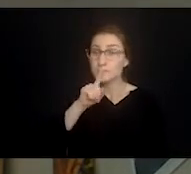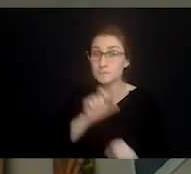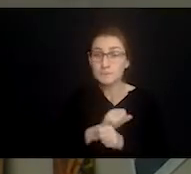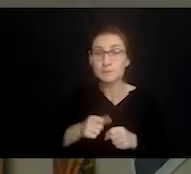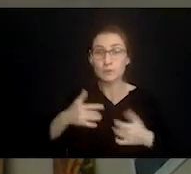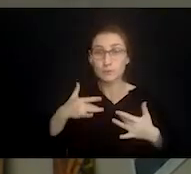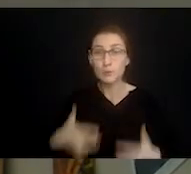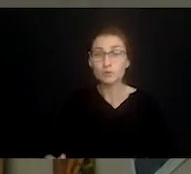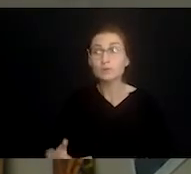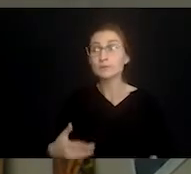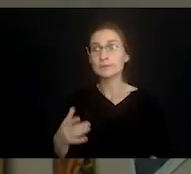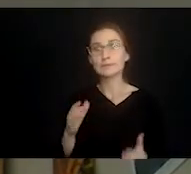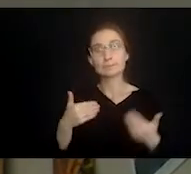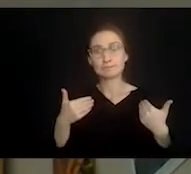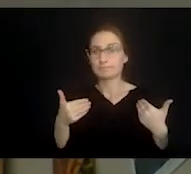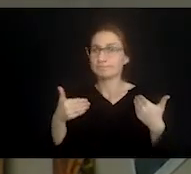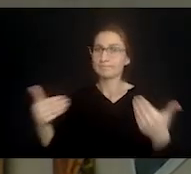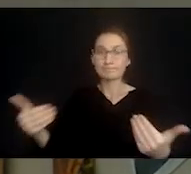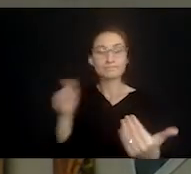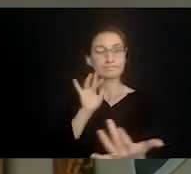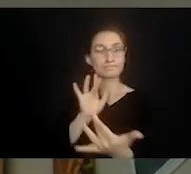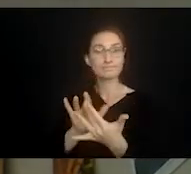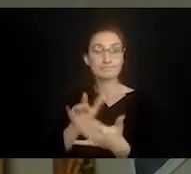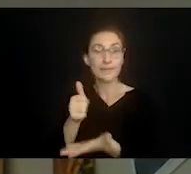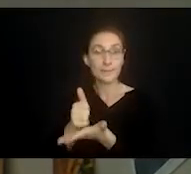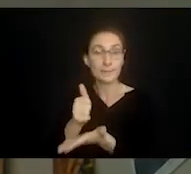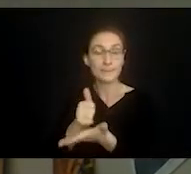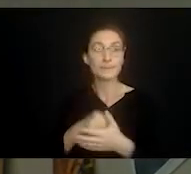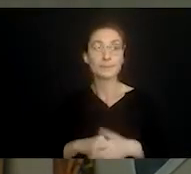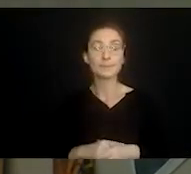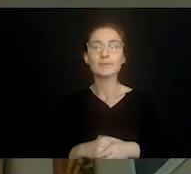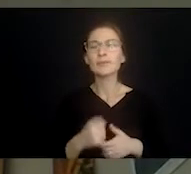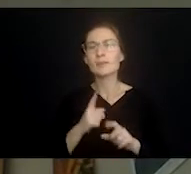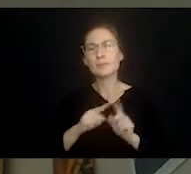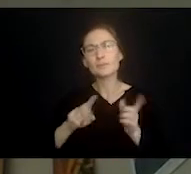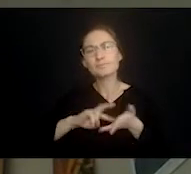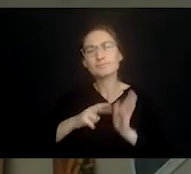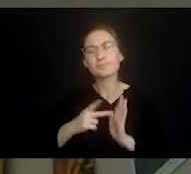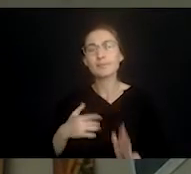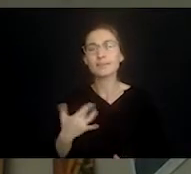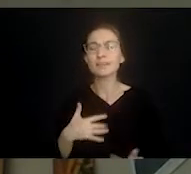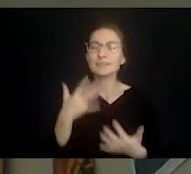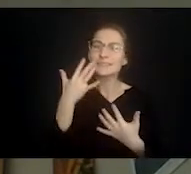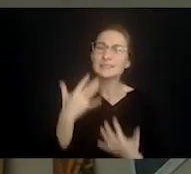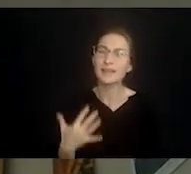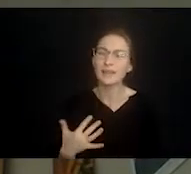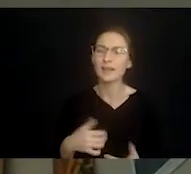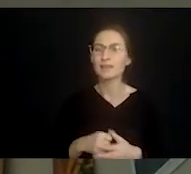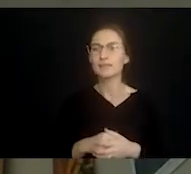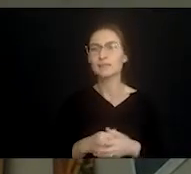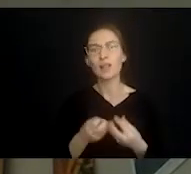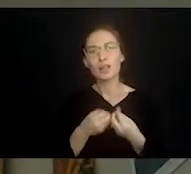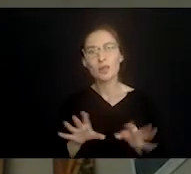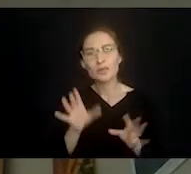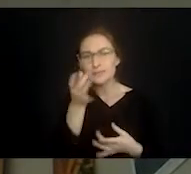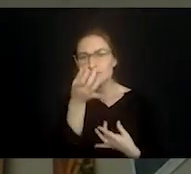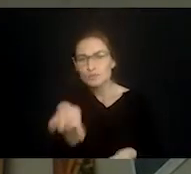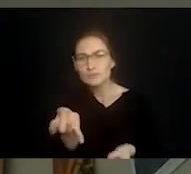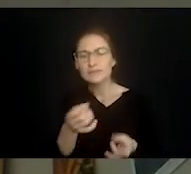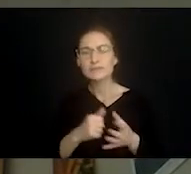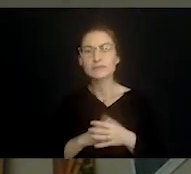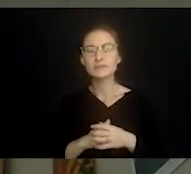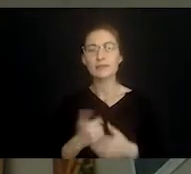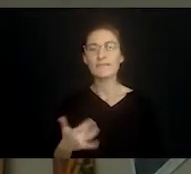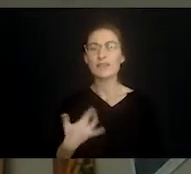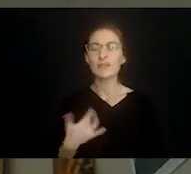seek professional help. We all need to do that from time to time. But I'm talking about that feeling of sadness and the loss of interest that just kind